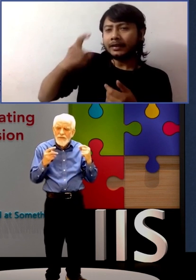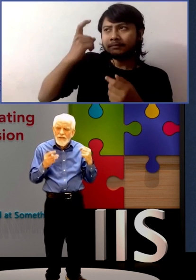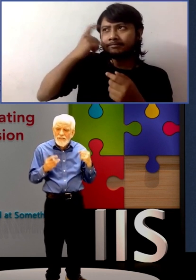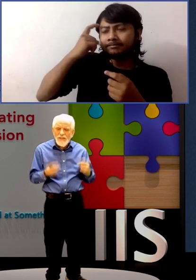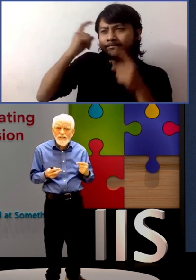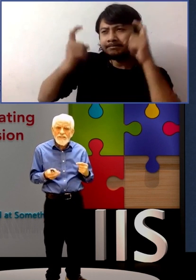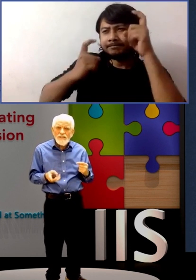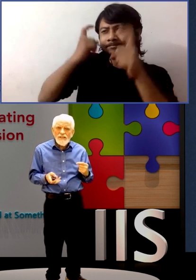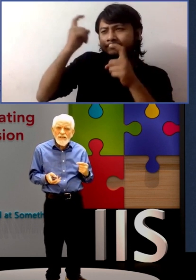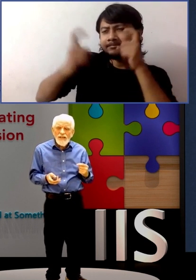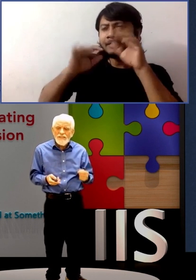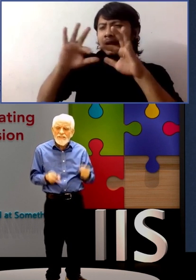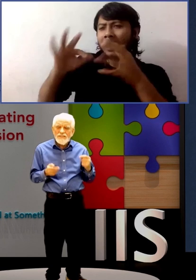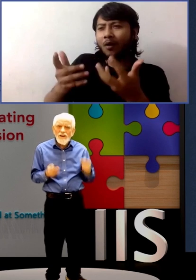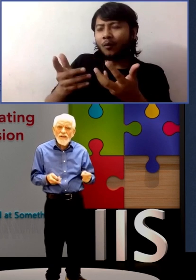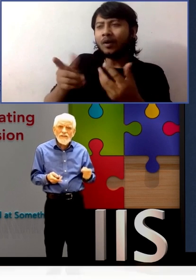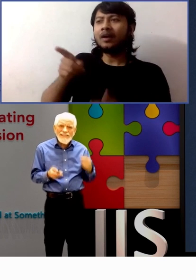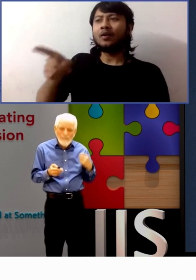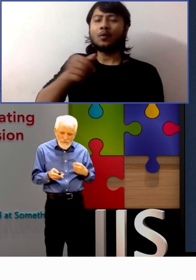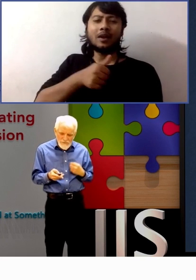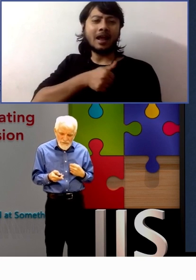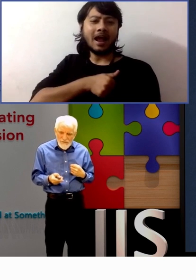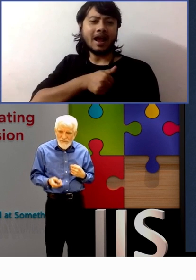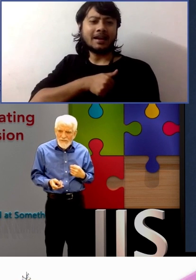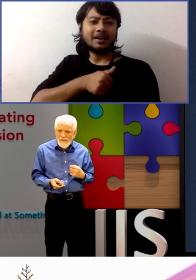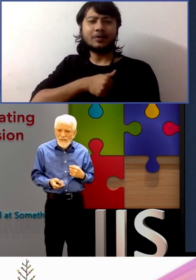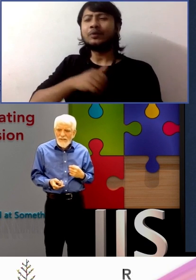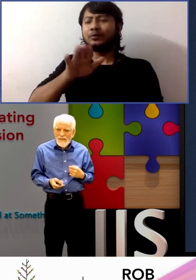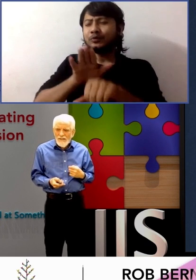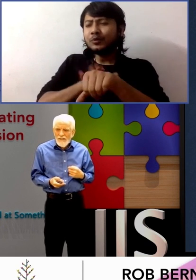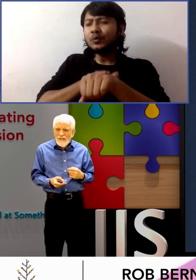systematic change and societal inclusion.